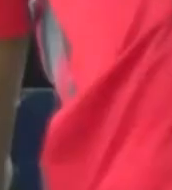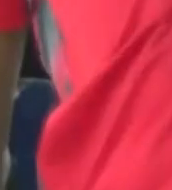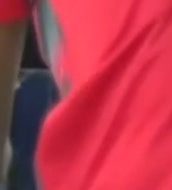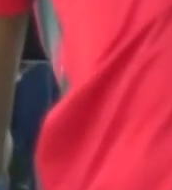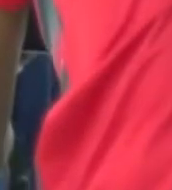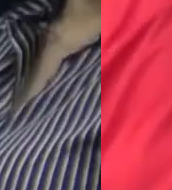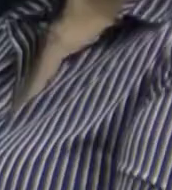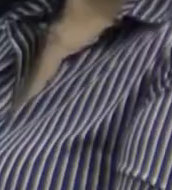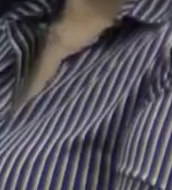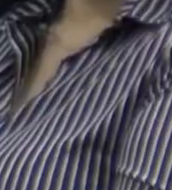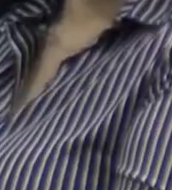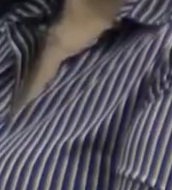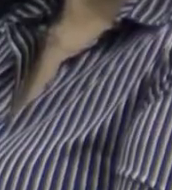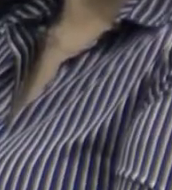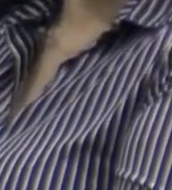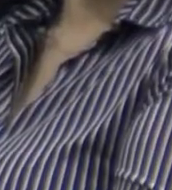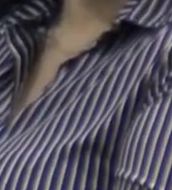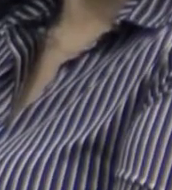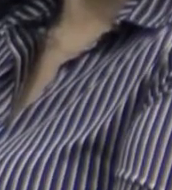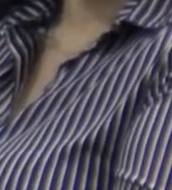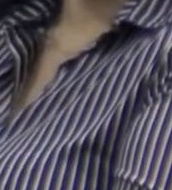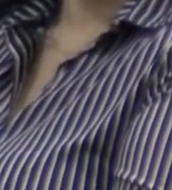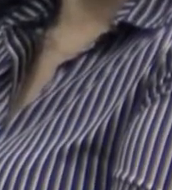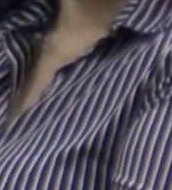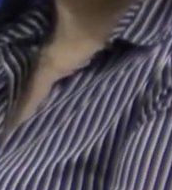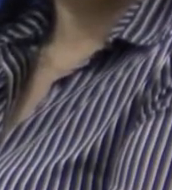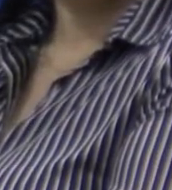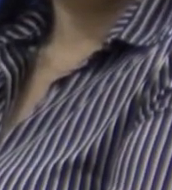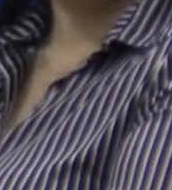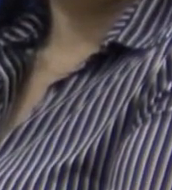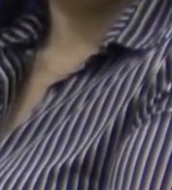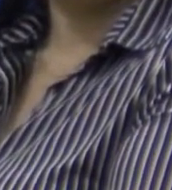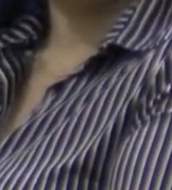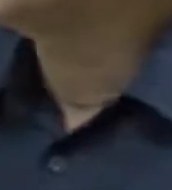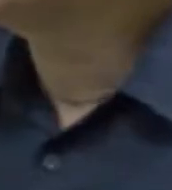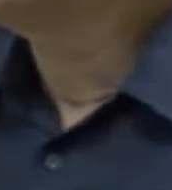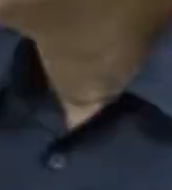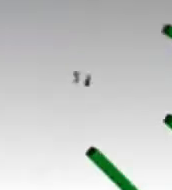and seminar on sexual harassment in sports